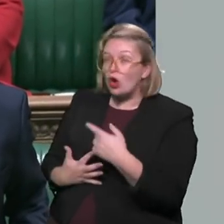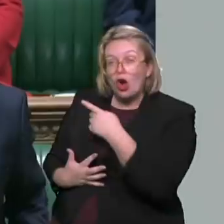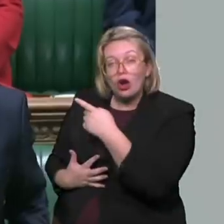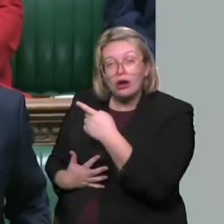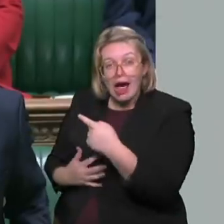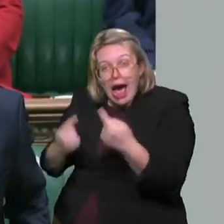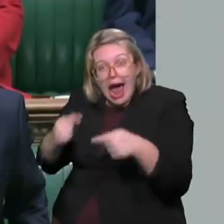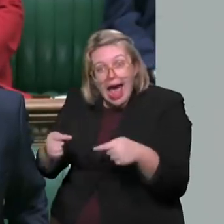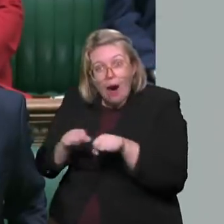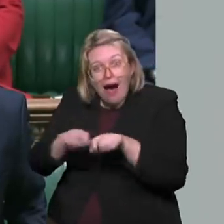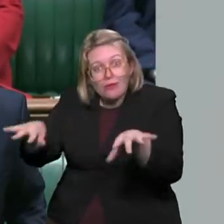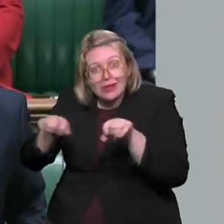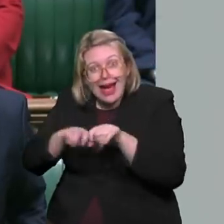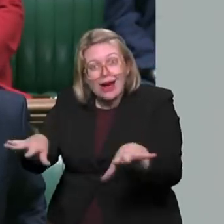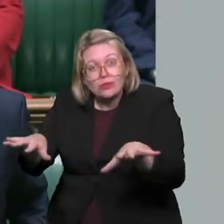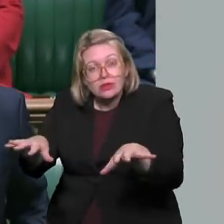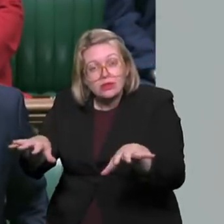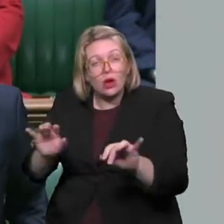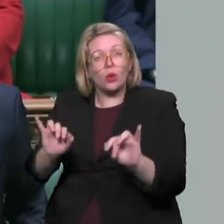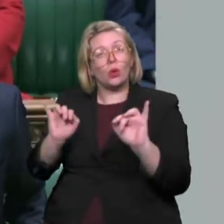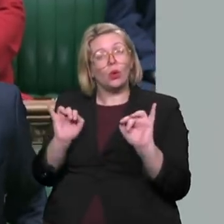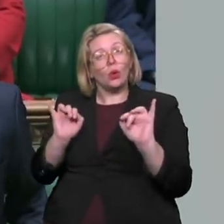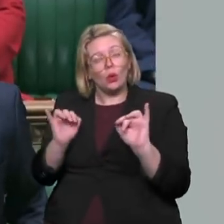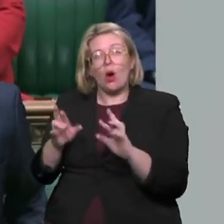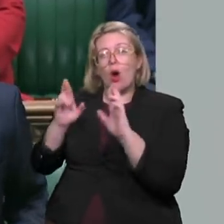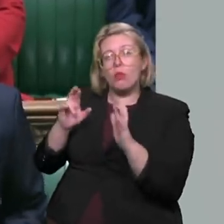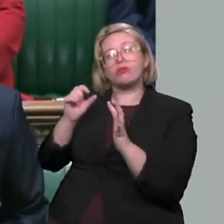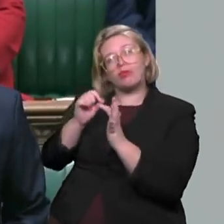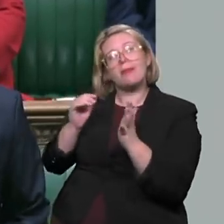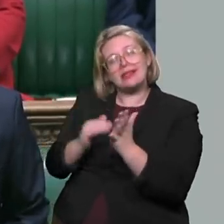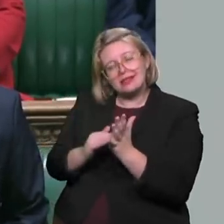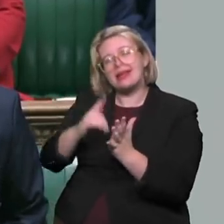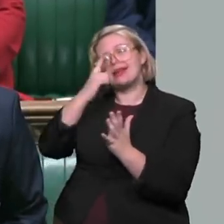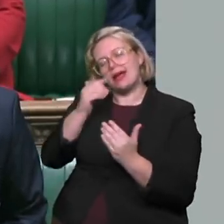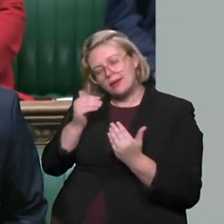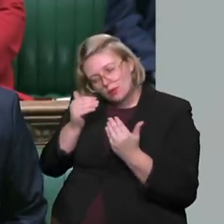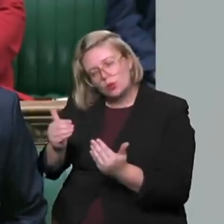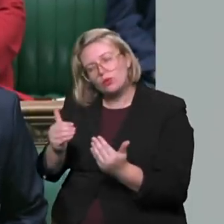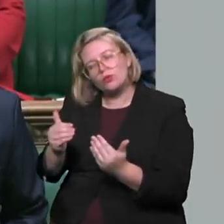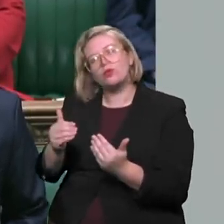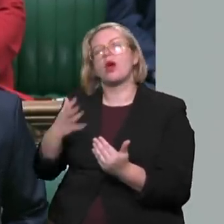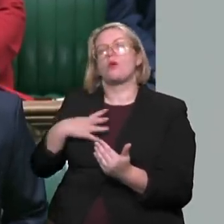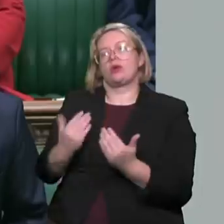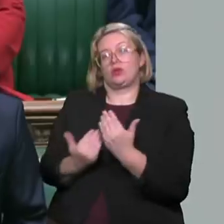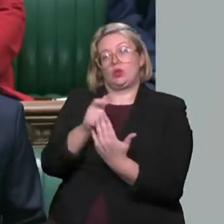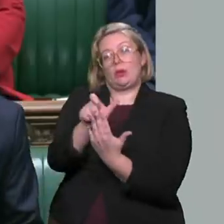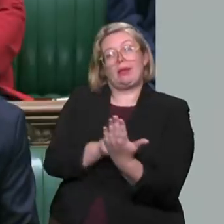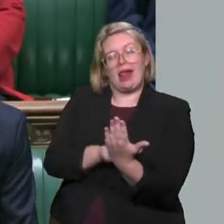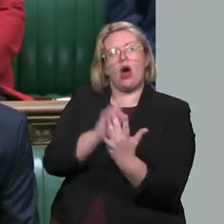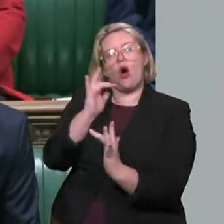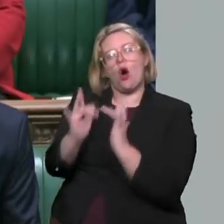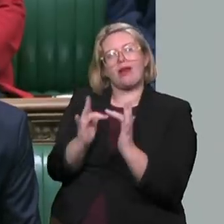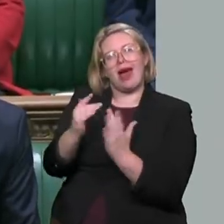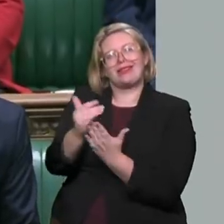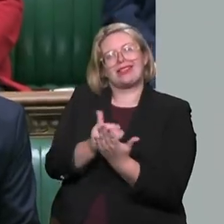desire shown by this House on Monday to get things done and commit to bring forward the second reading of the online safety